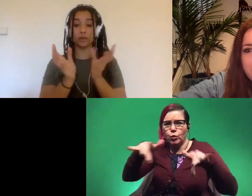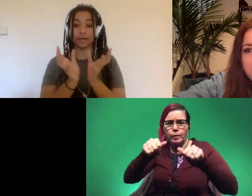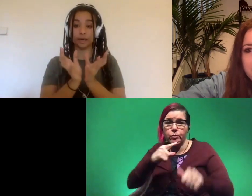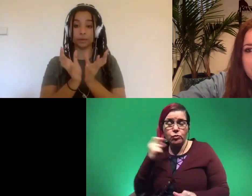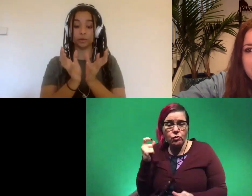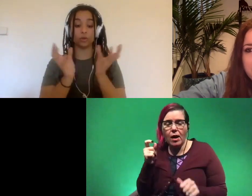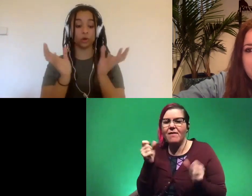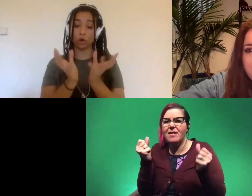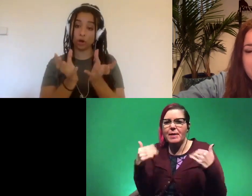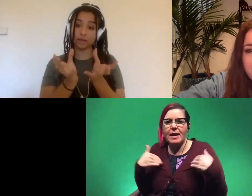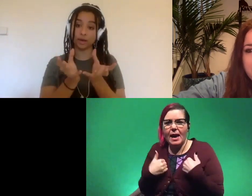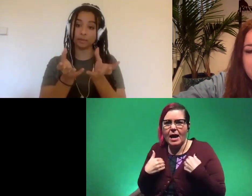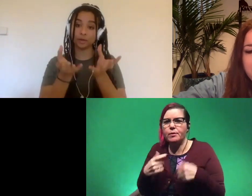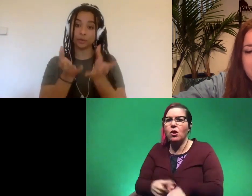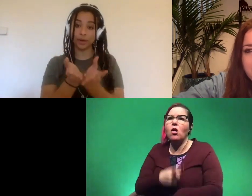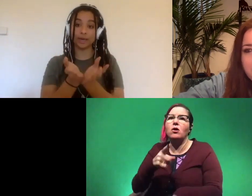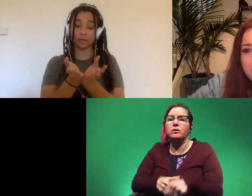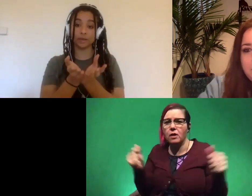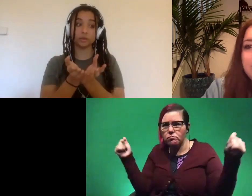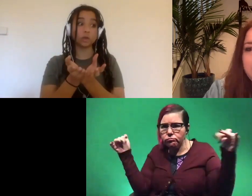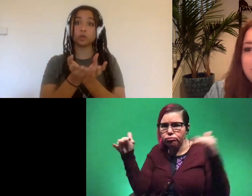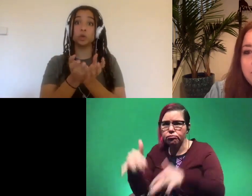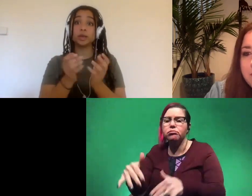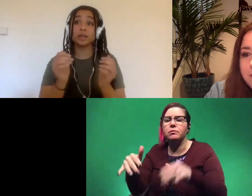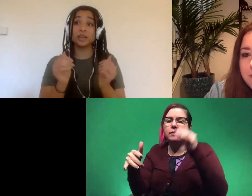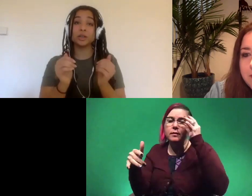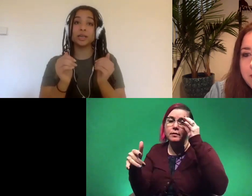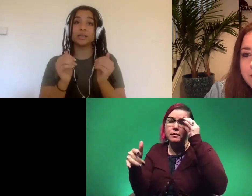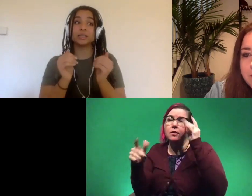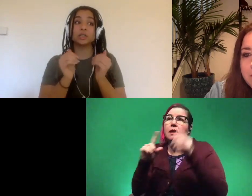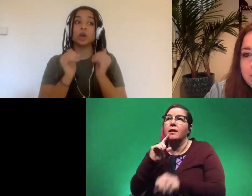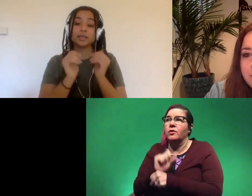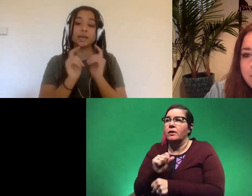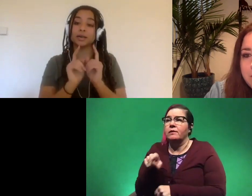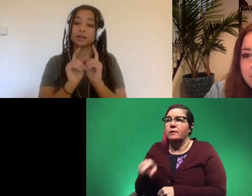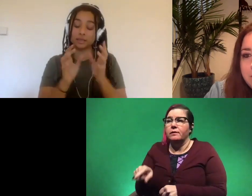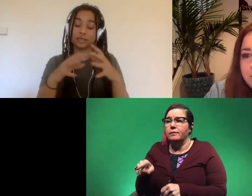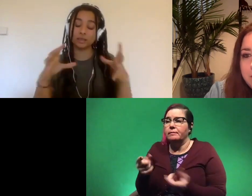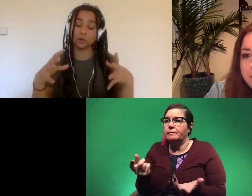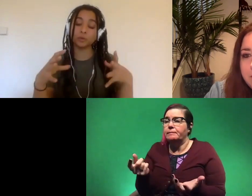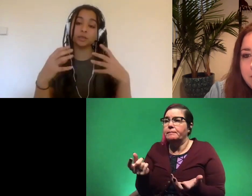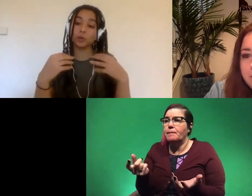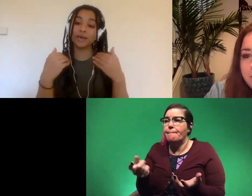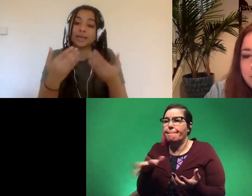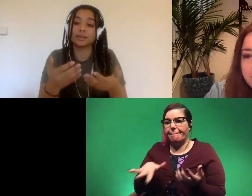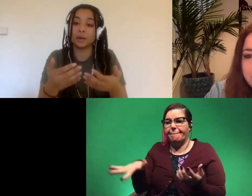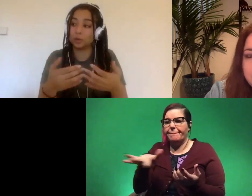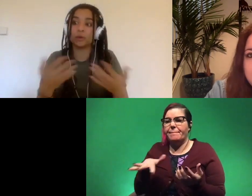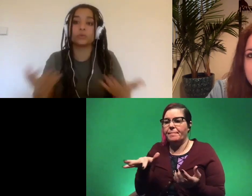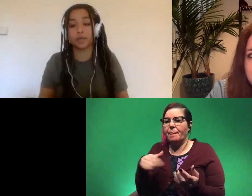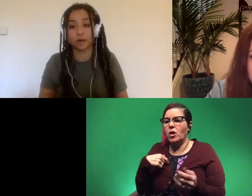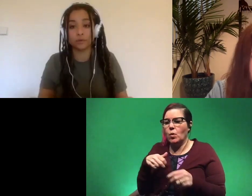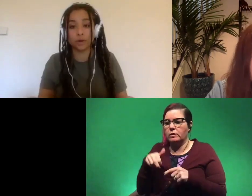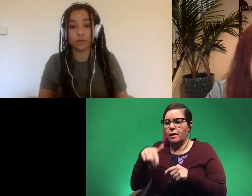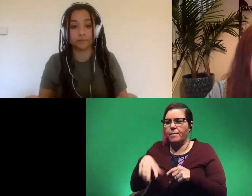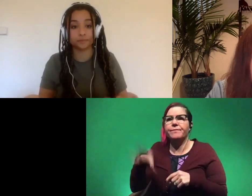all these animals over a long time right at the base so you can literally not take in those places you can't take a step without